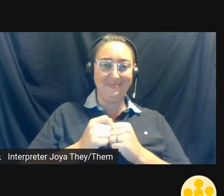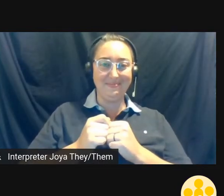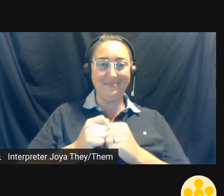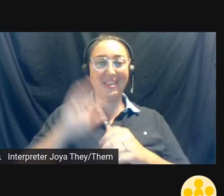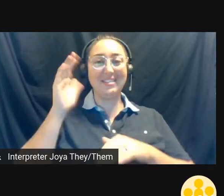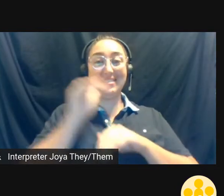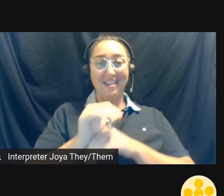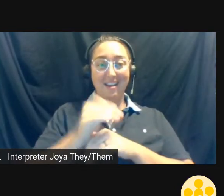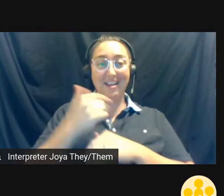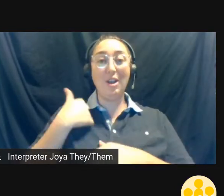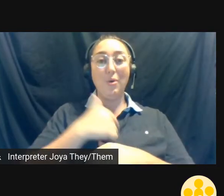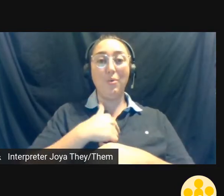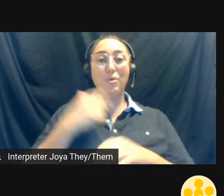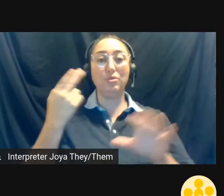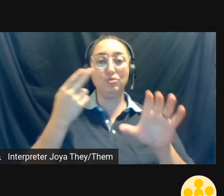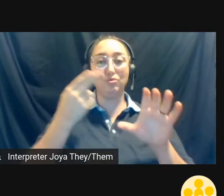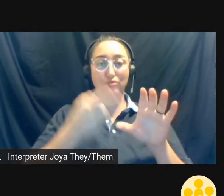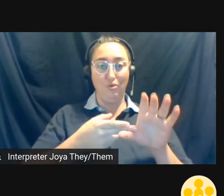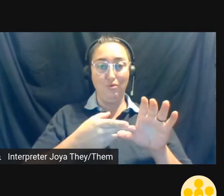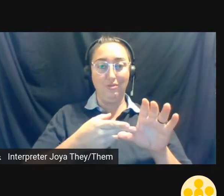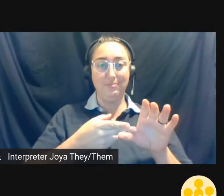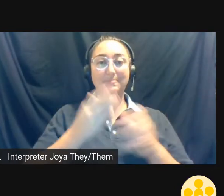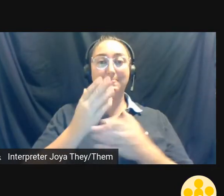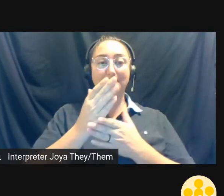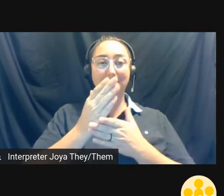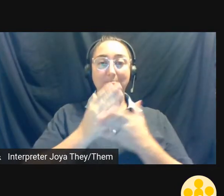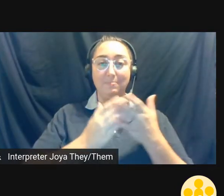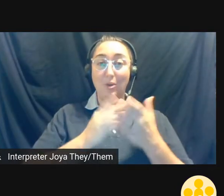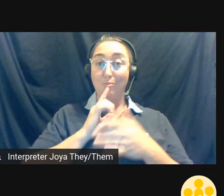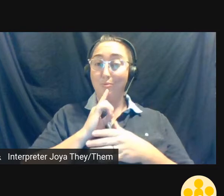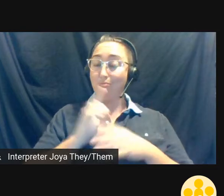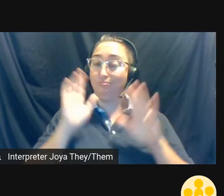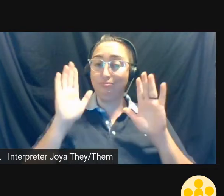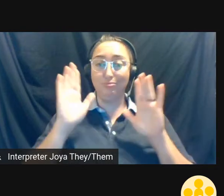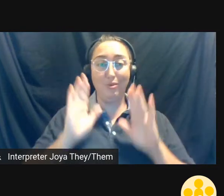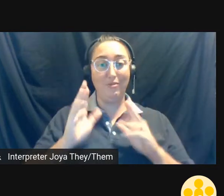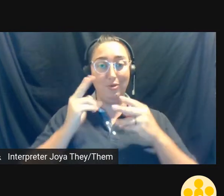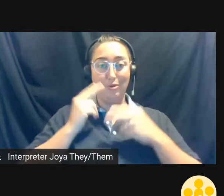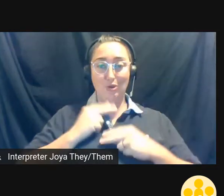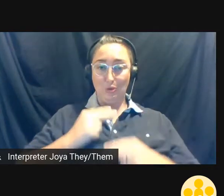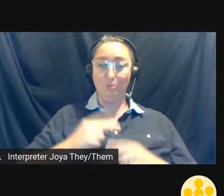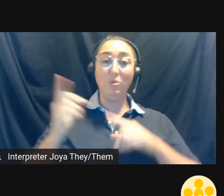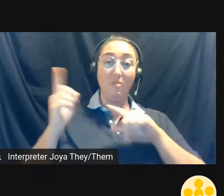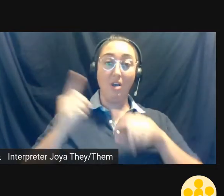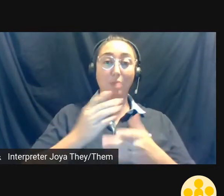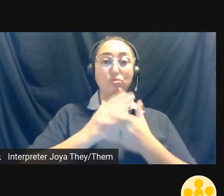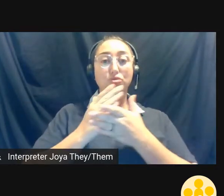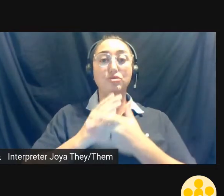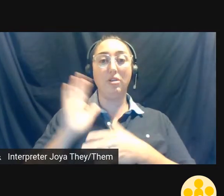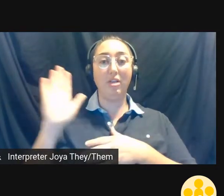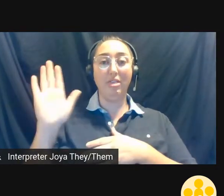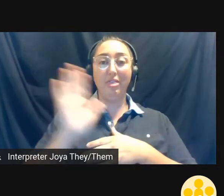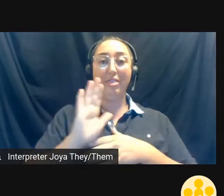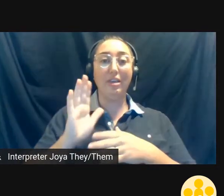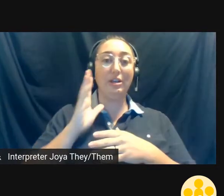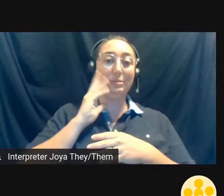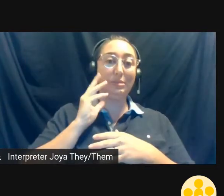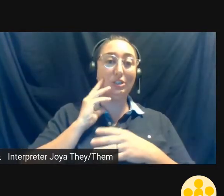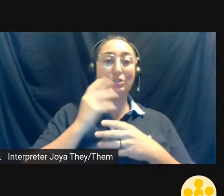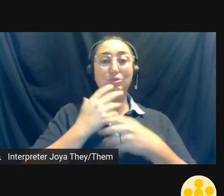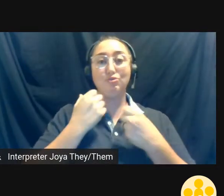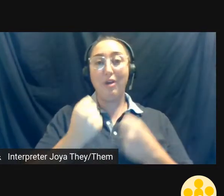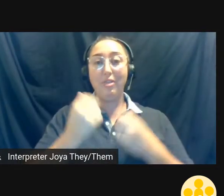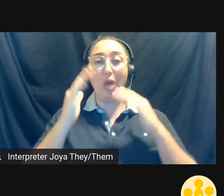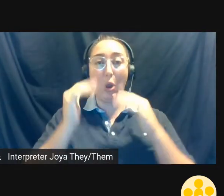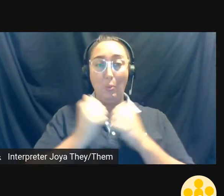Tonight, we are joined by some pretty stellar human beings who have come to share their experience, strength, and hope with us. And